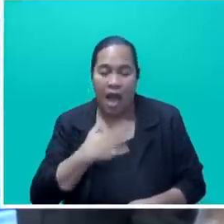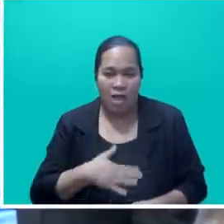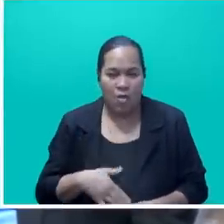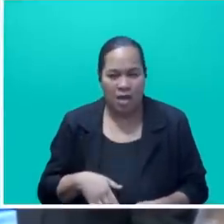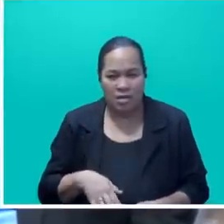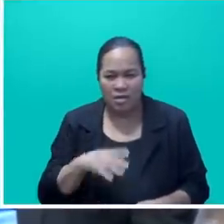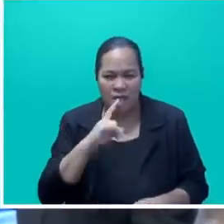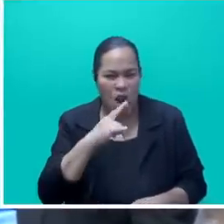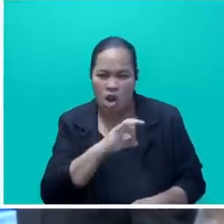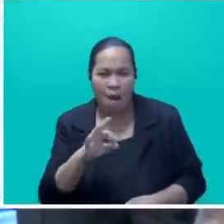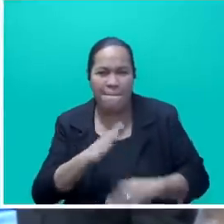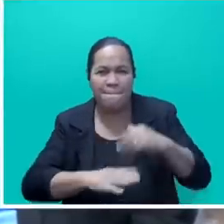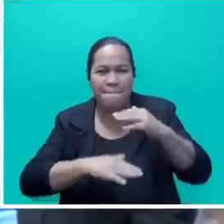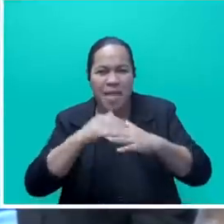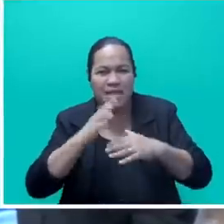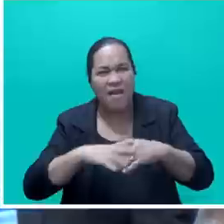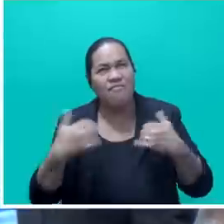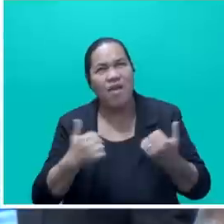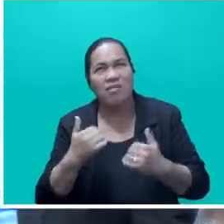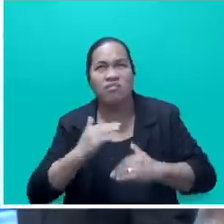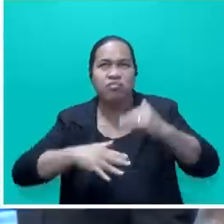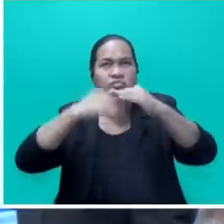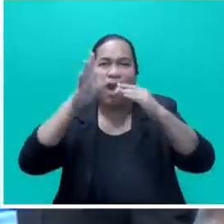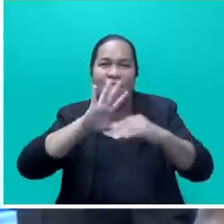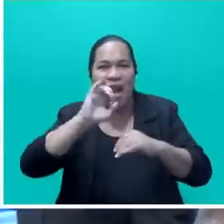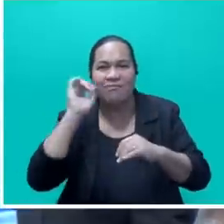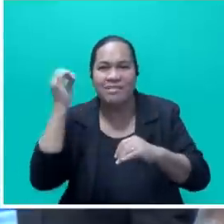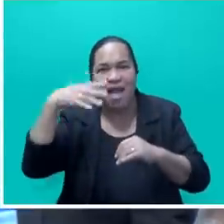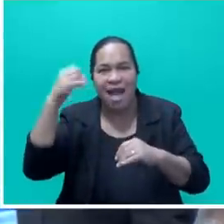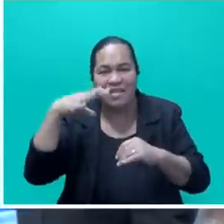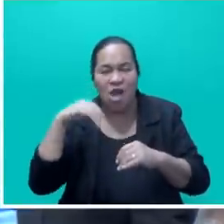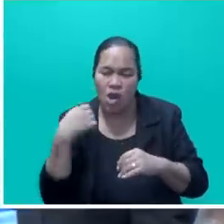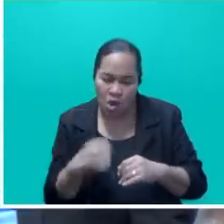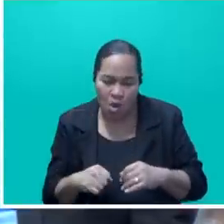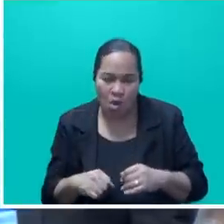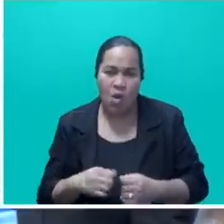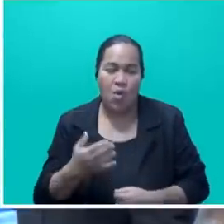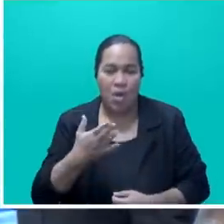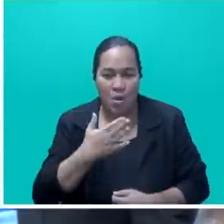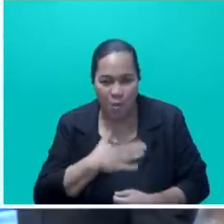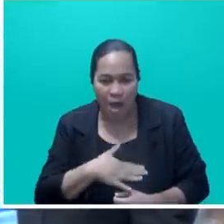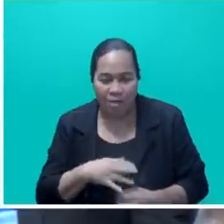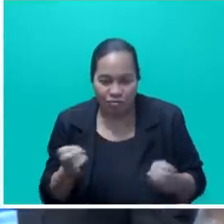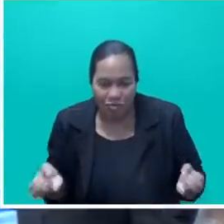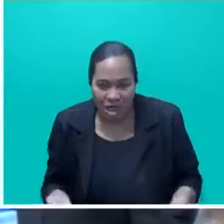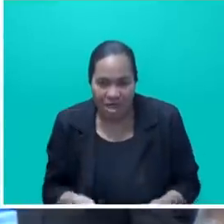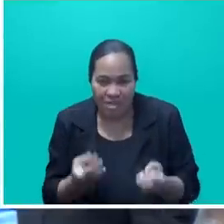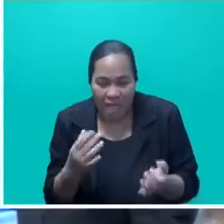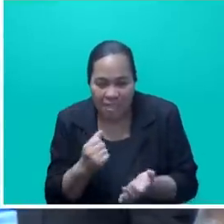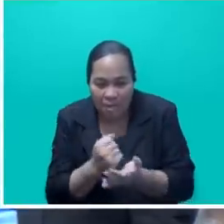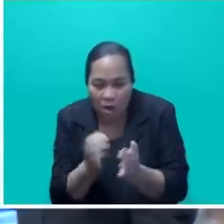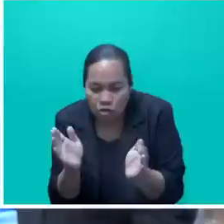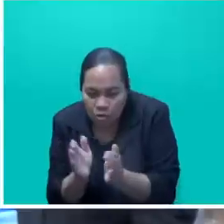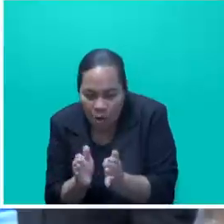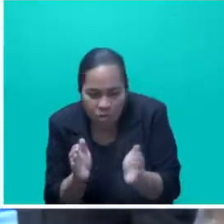not to build multi-complex five-stars all around Fiji. Instead, we want to nurture and support smaller,